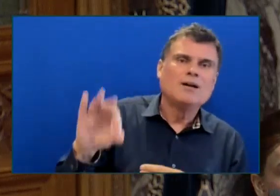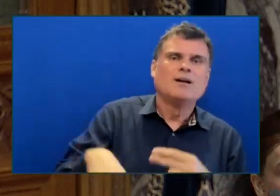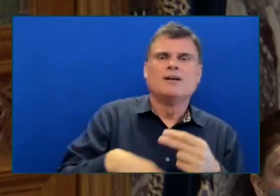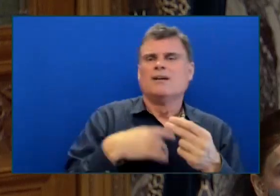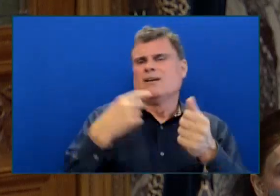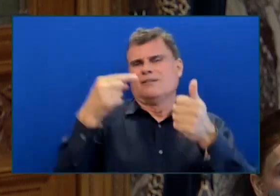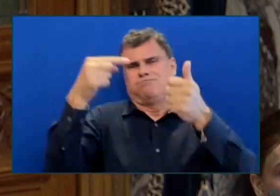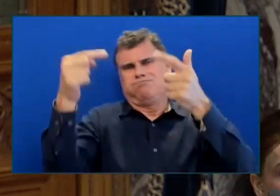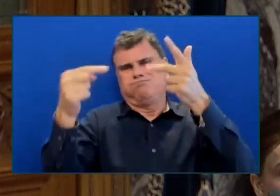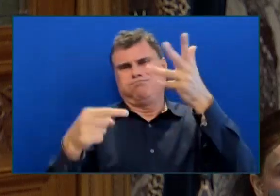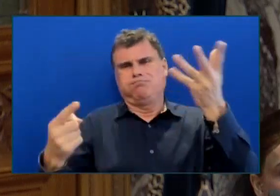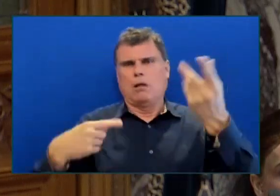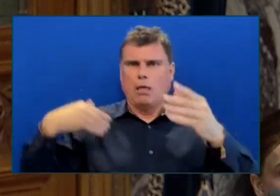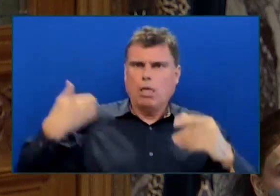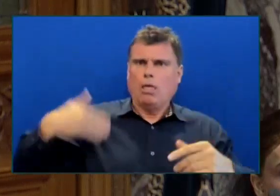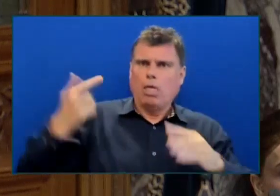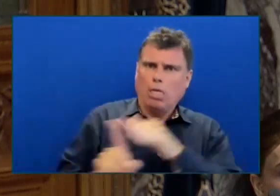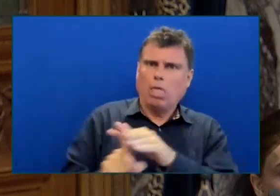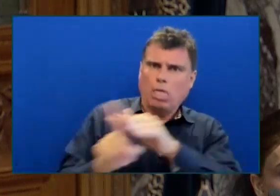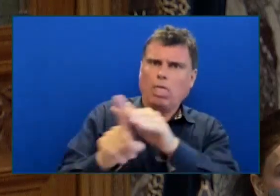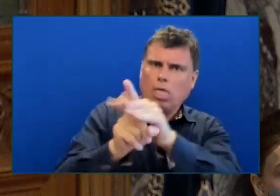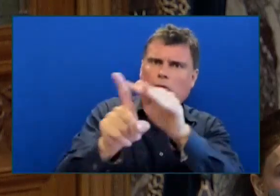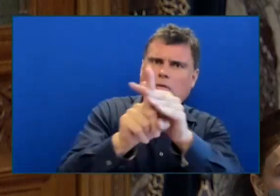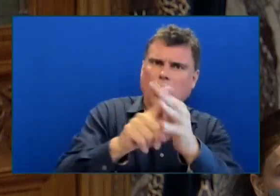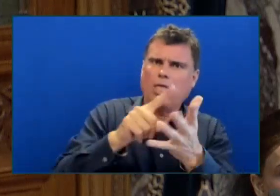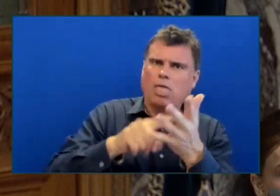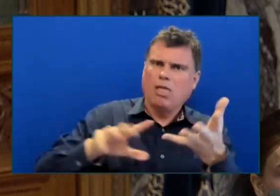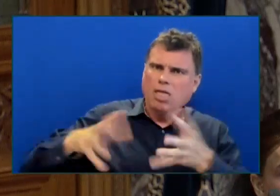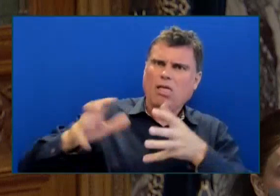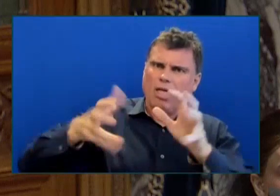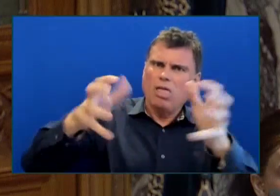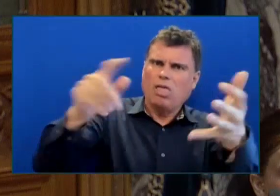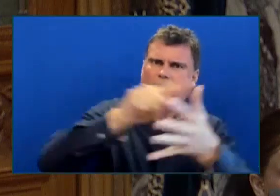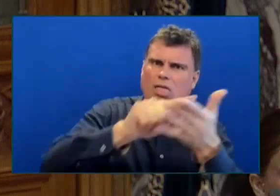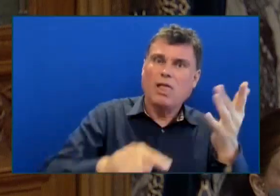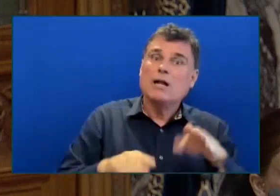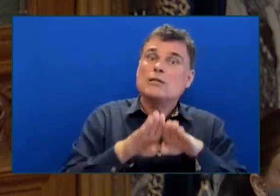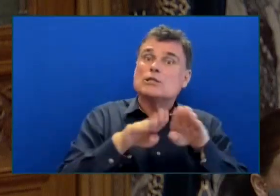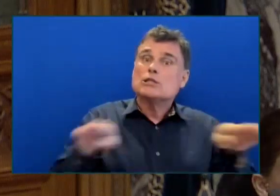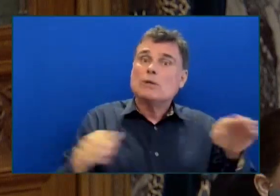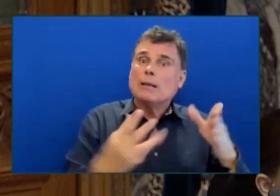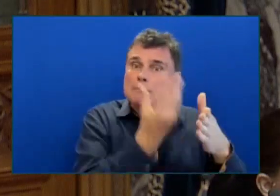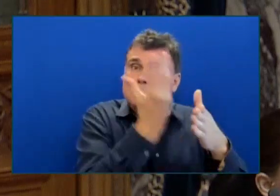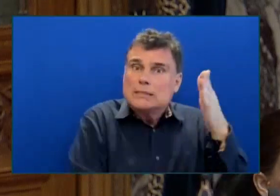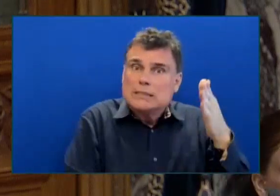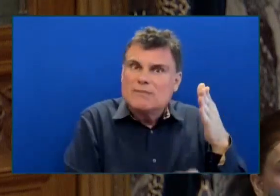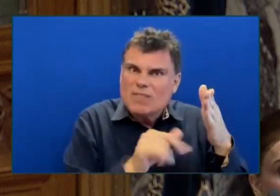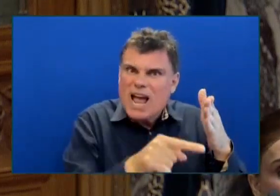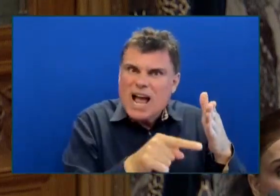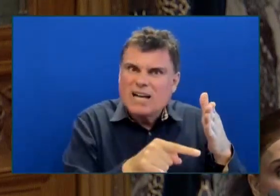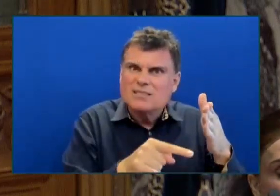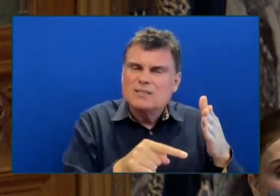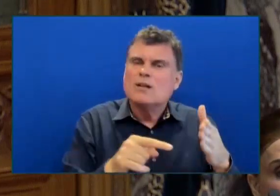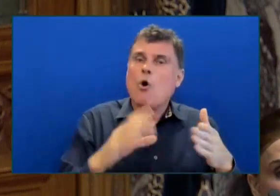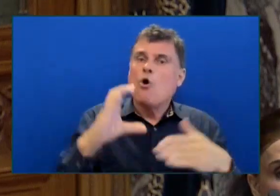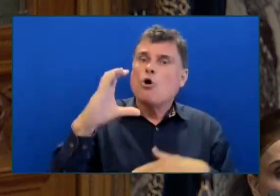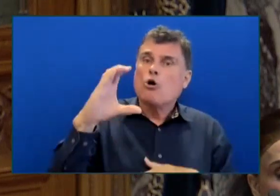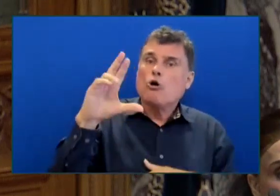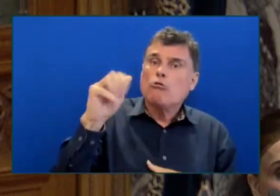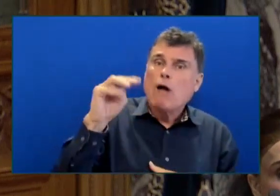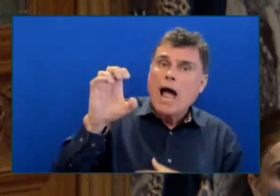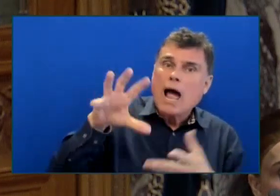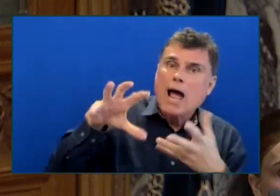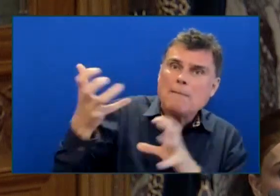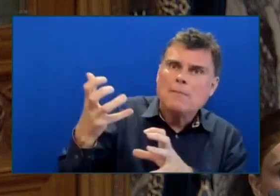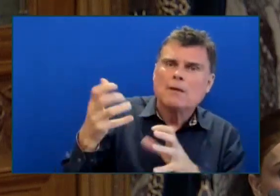crimes The perception of conflict of interest In all the way to the former Premier's board appointment With a